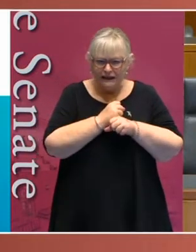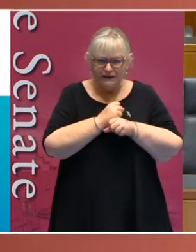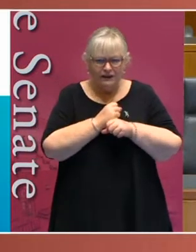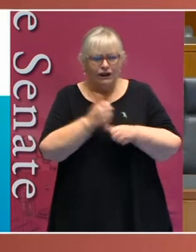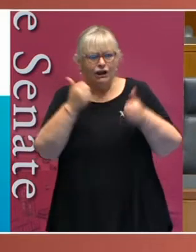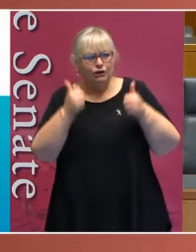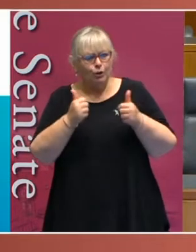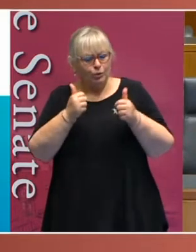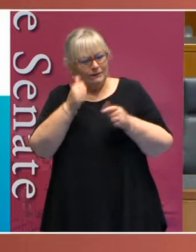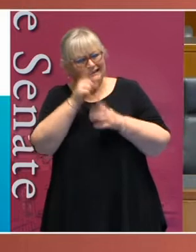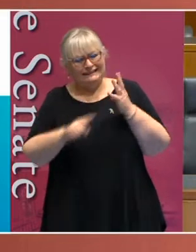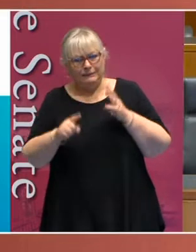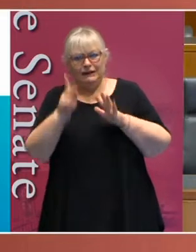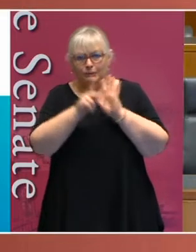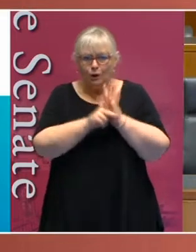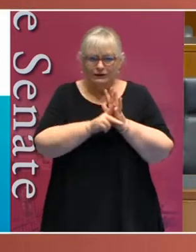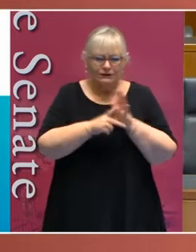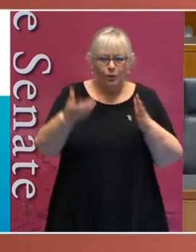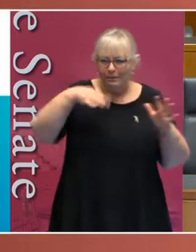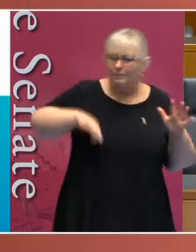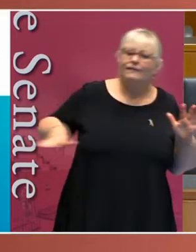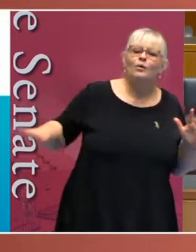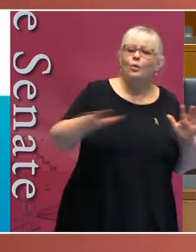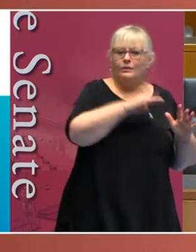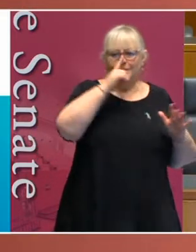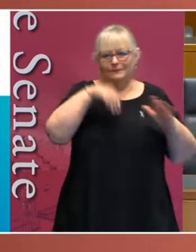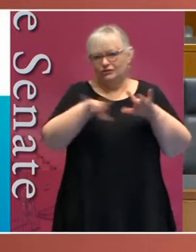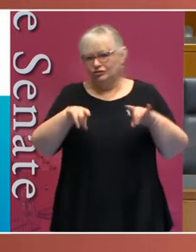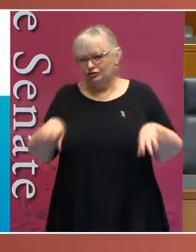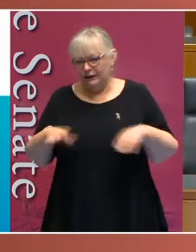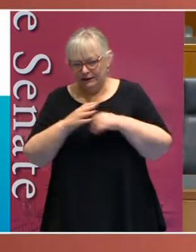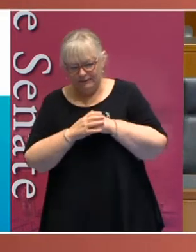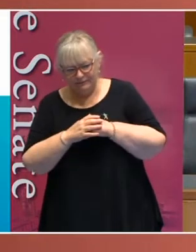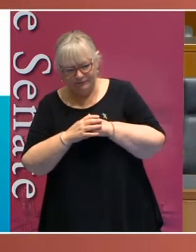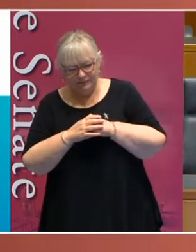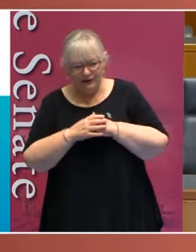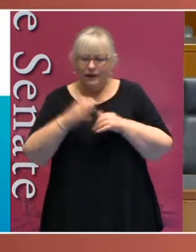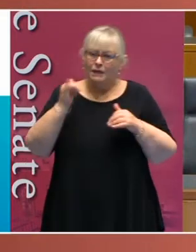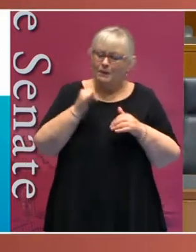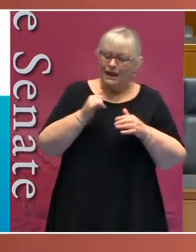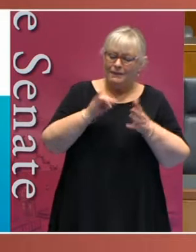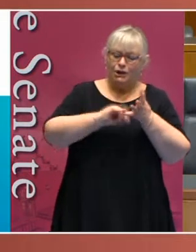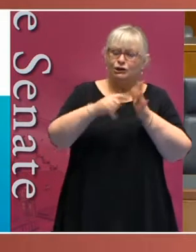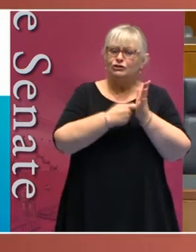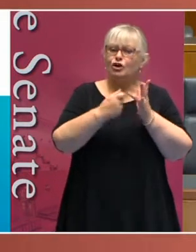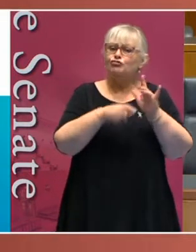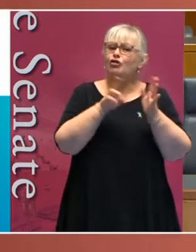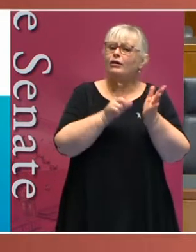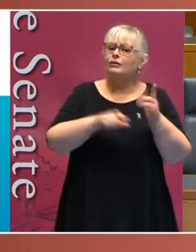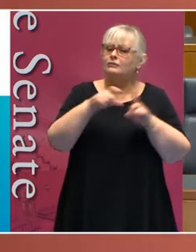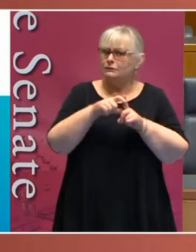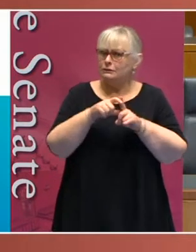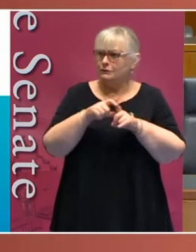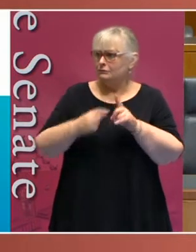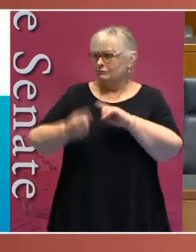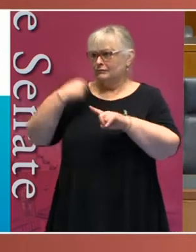disability policy benefits all Australians. But maybe the issue for Sir Ronald in 1996 and me 25